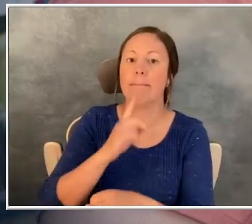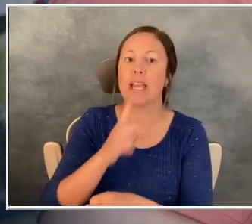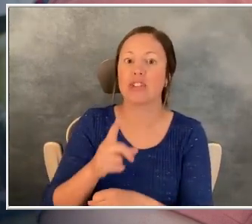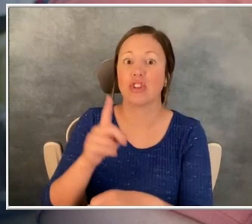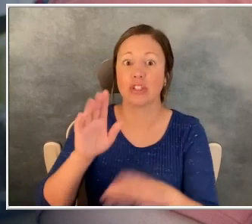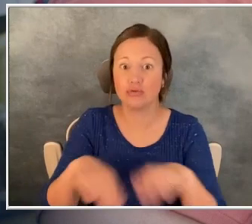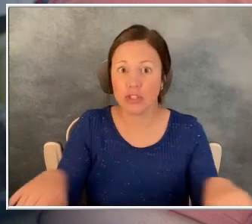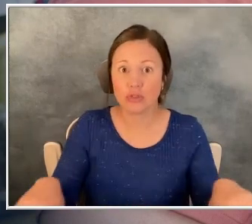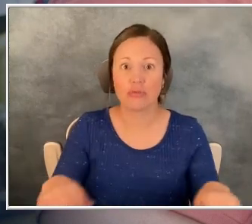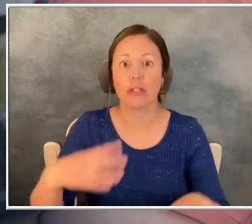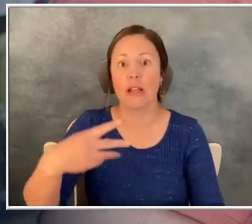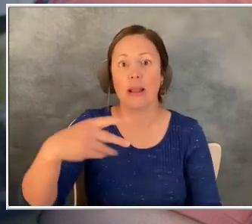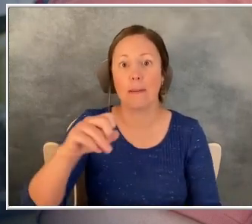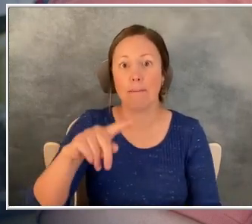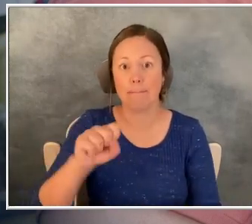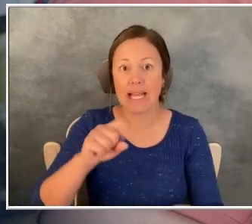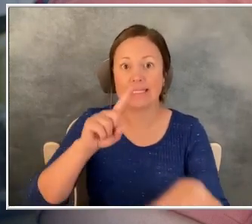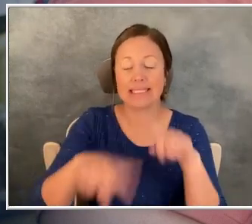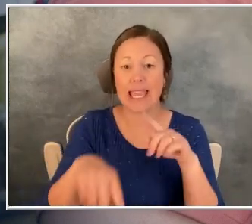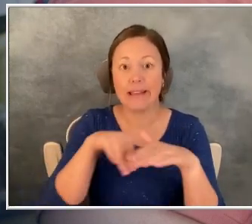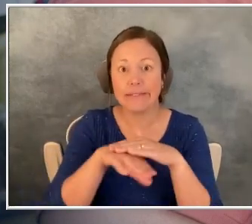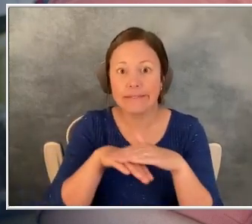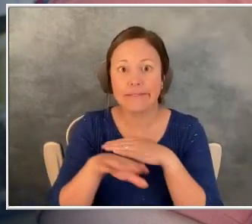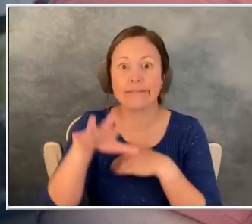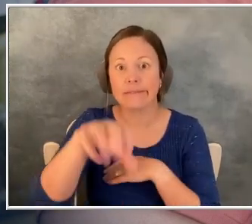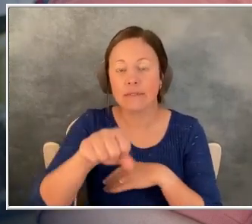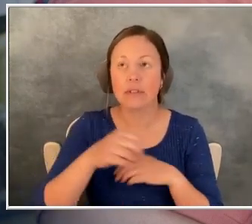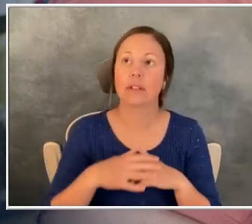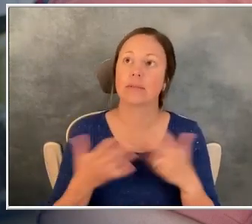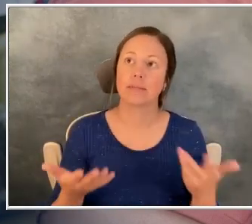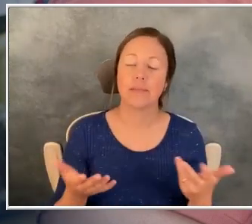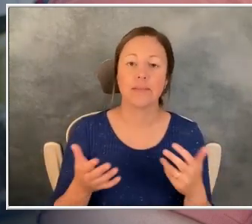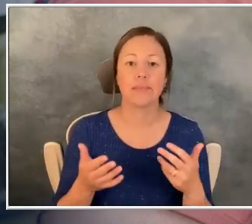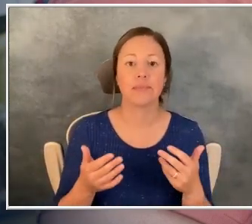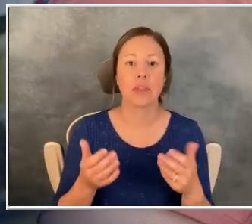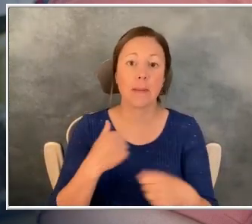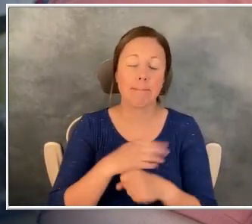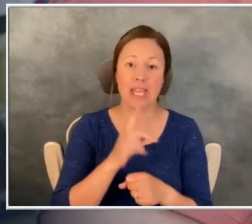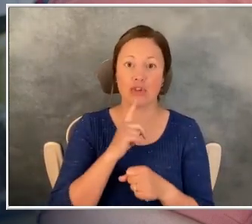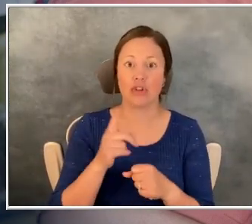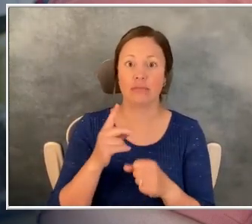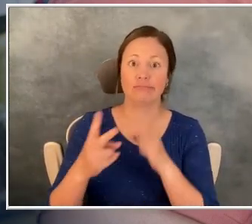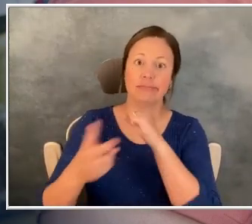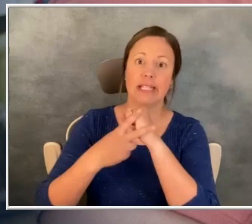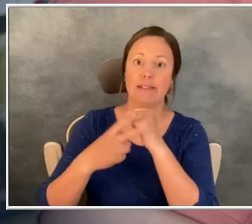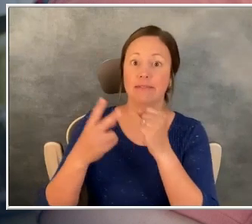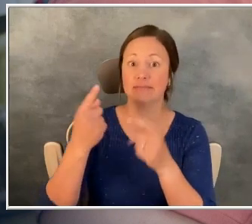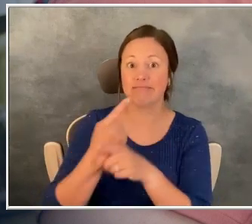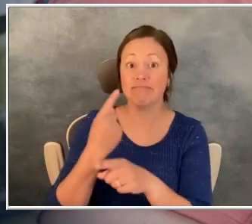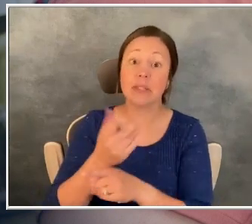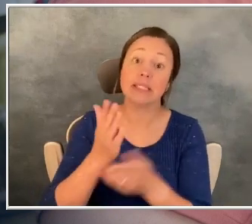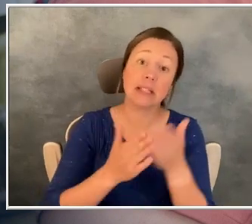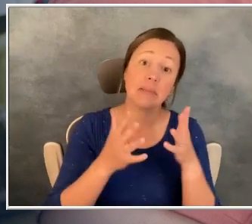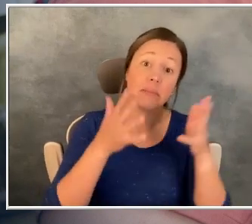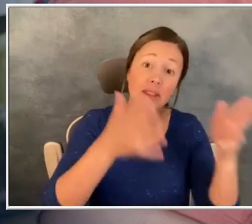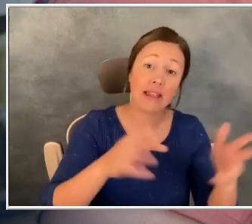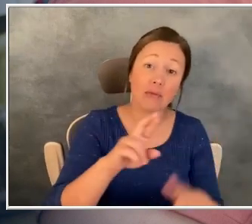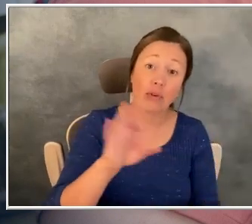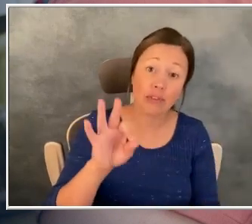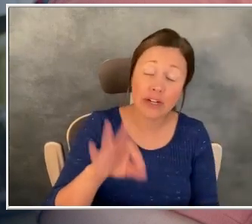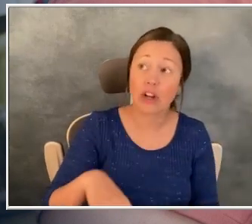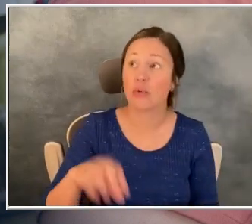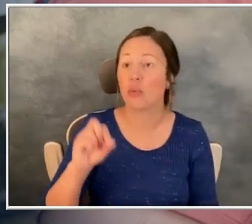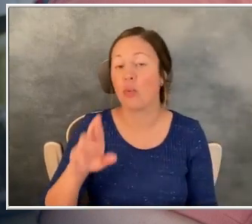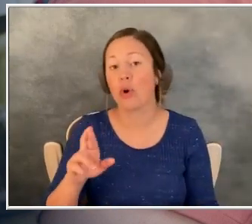children and pets. Make sure that they are stored properly. Some are stored in the refrigerator versus at room